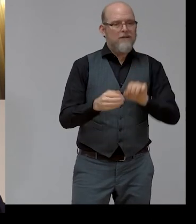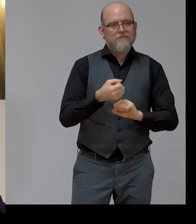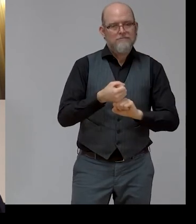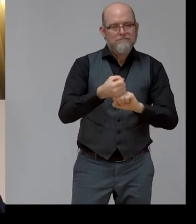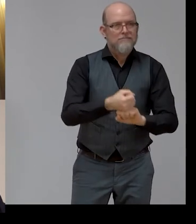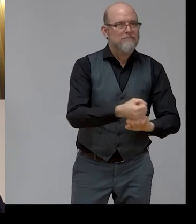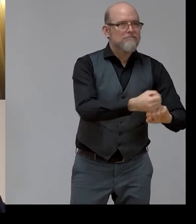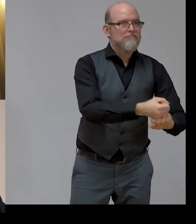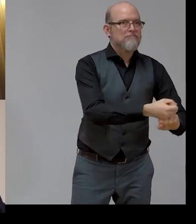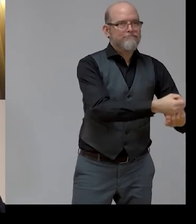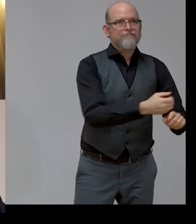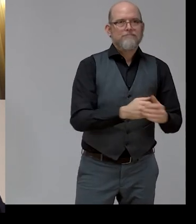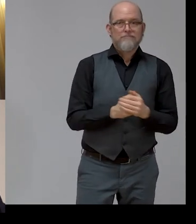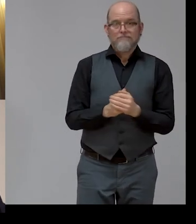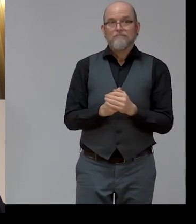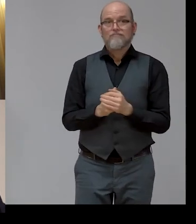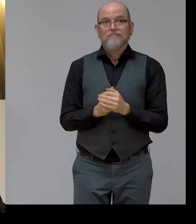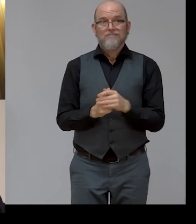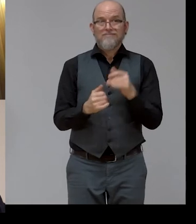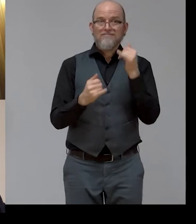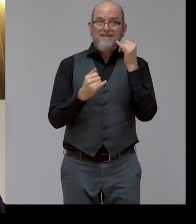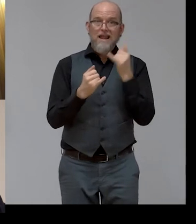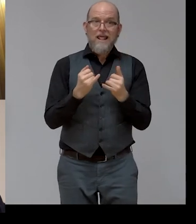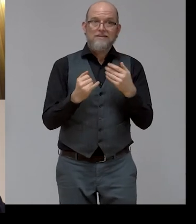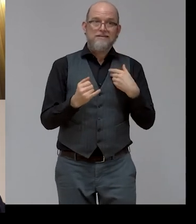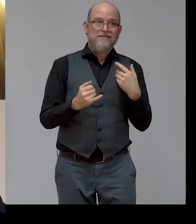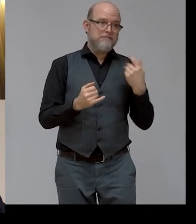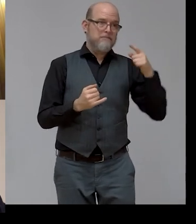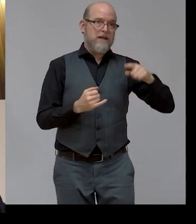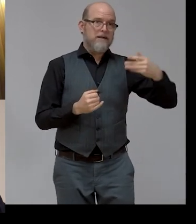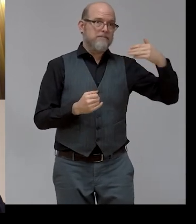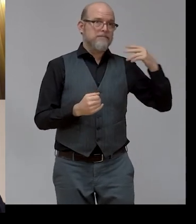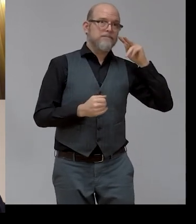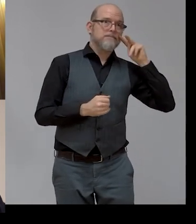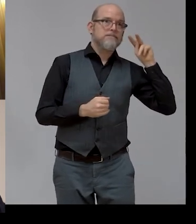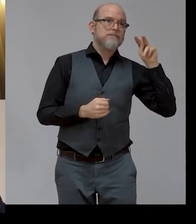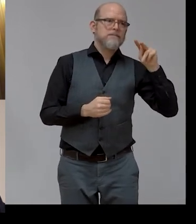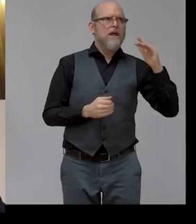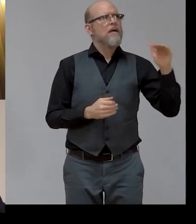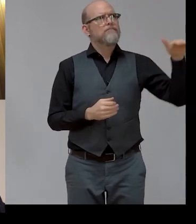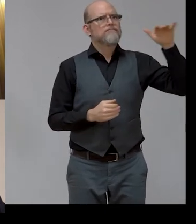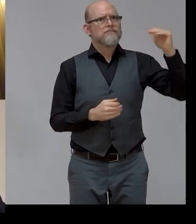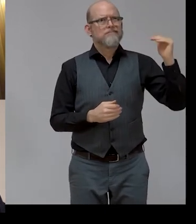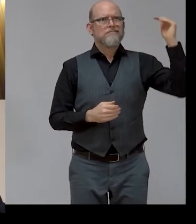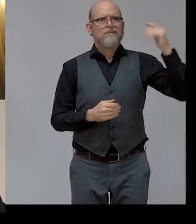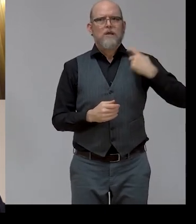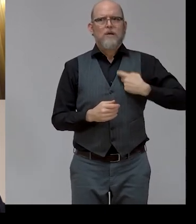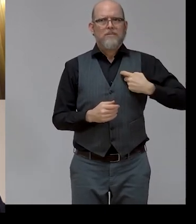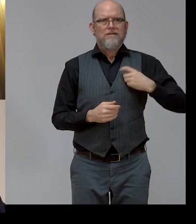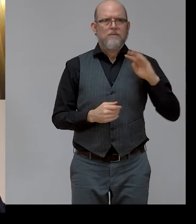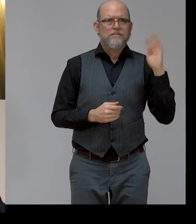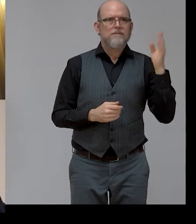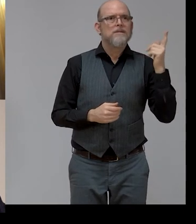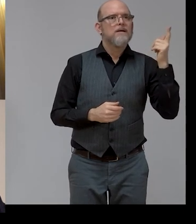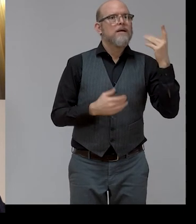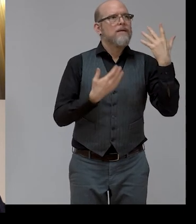usefully, just last month, the Office of the High Commission produced a very detailed resource pack on how to combine the